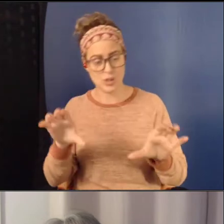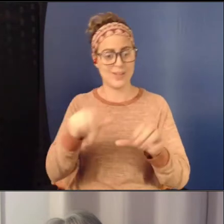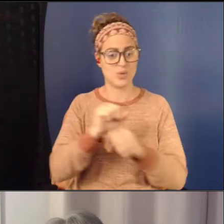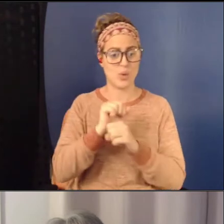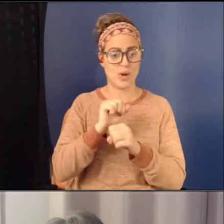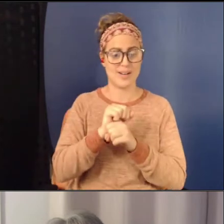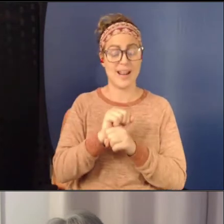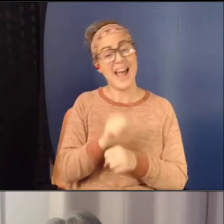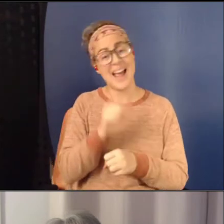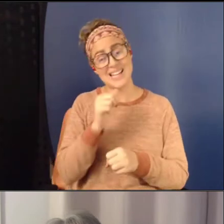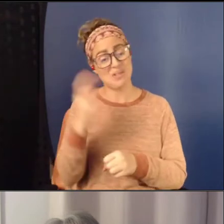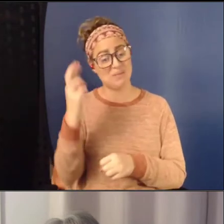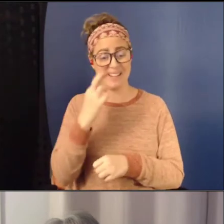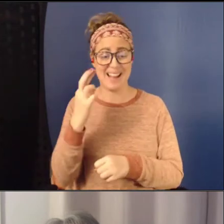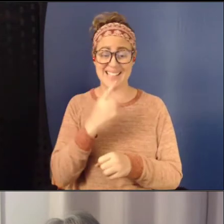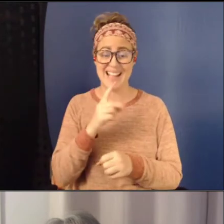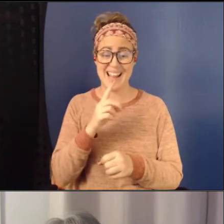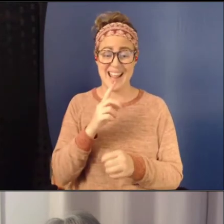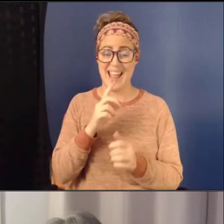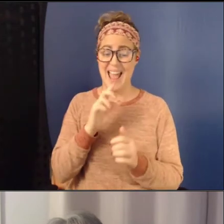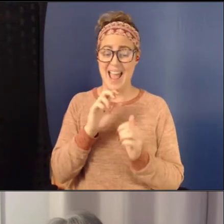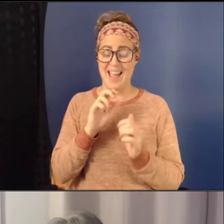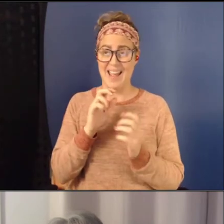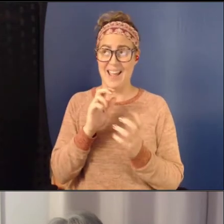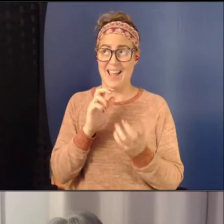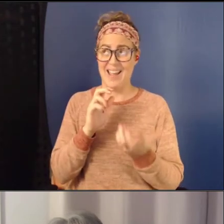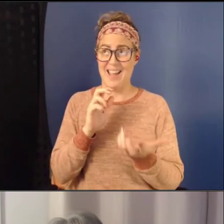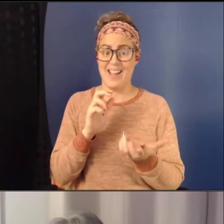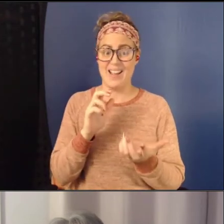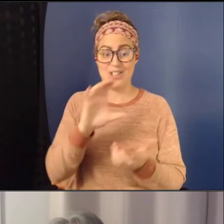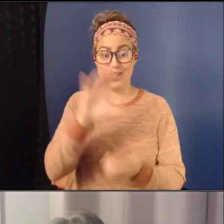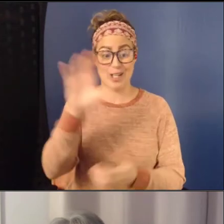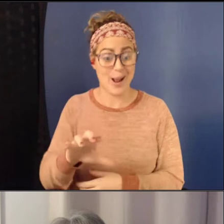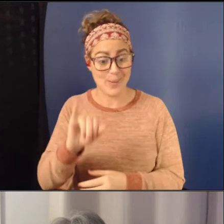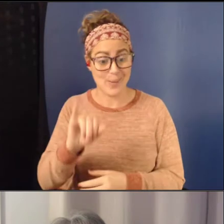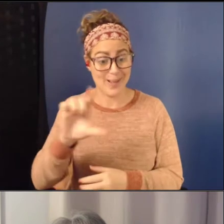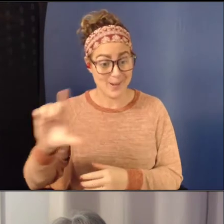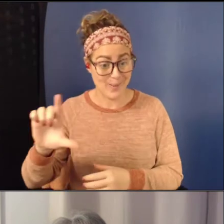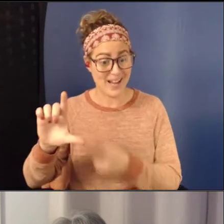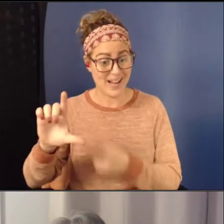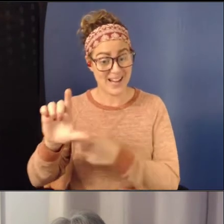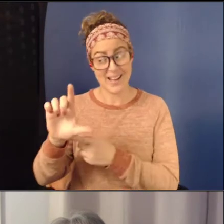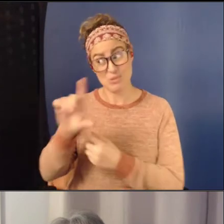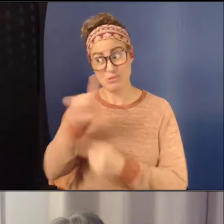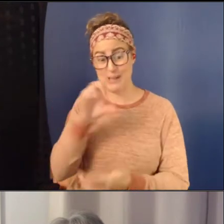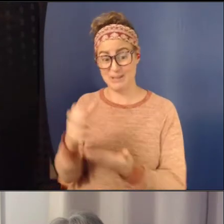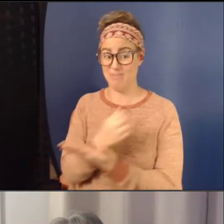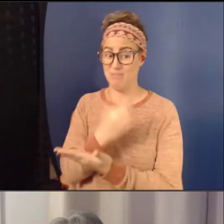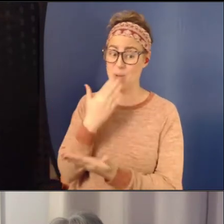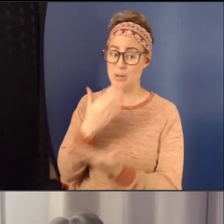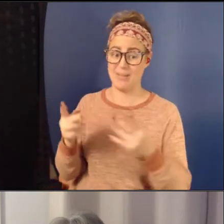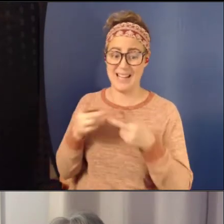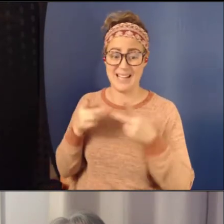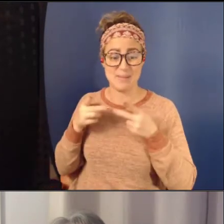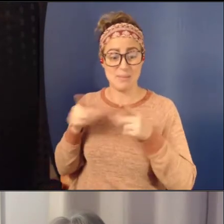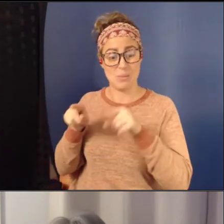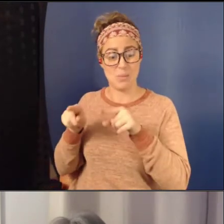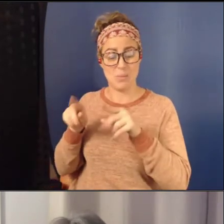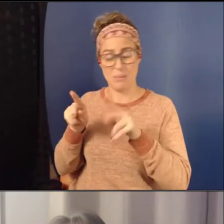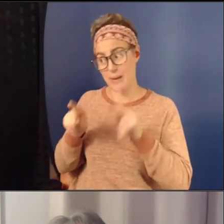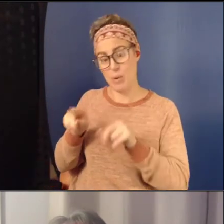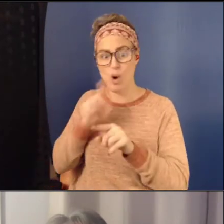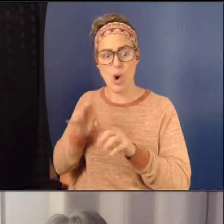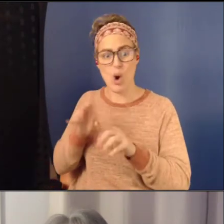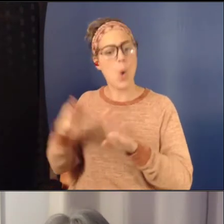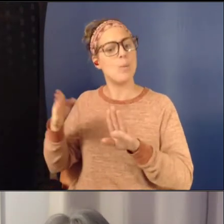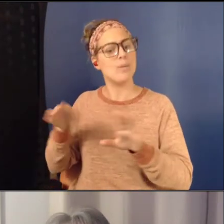I was to be up in Chicago and Illinois, where people are very open to doing this work. So I'm in between.